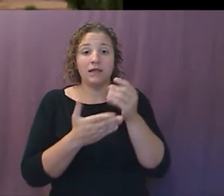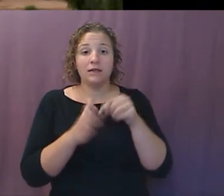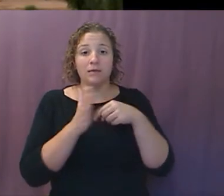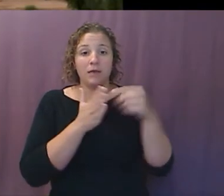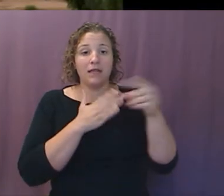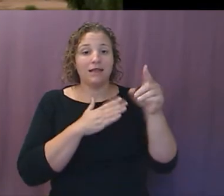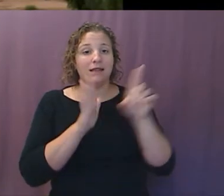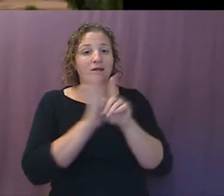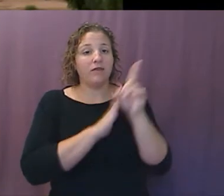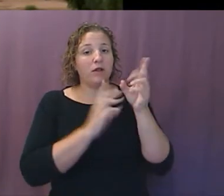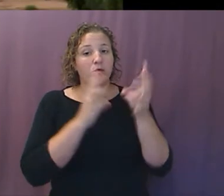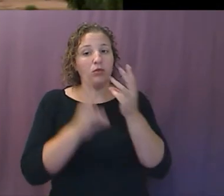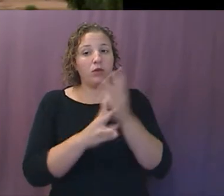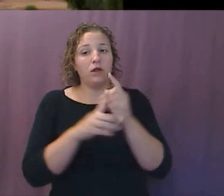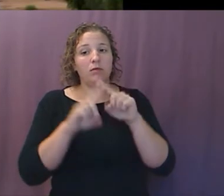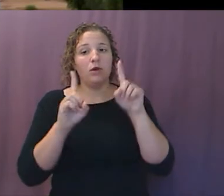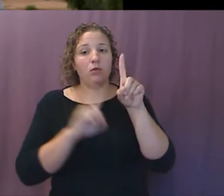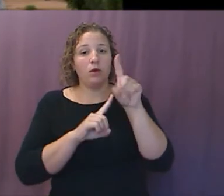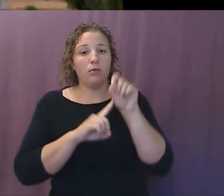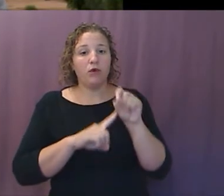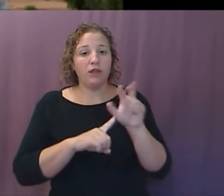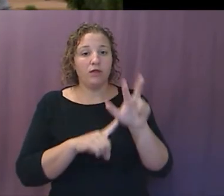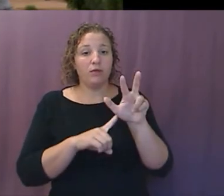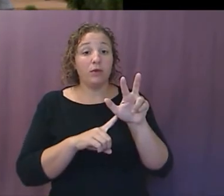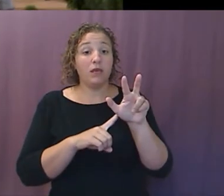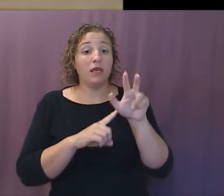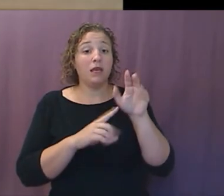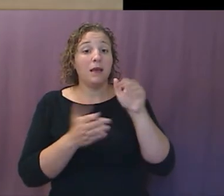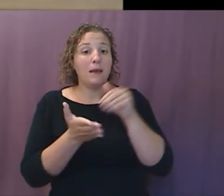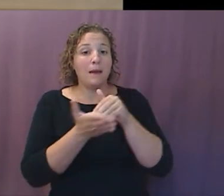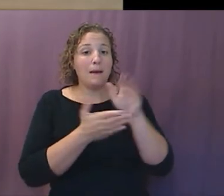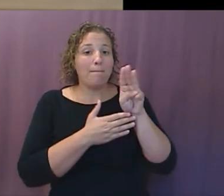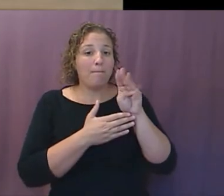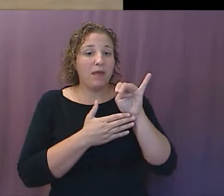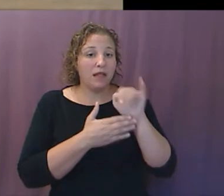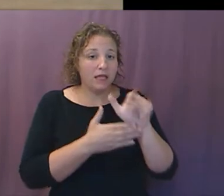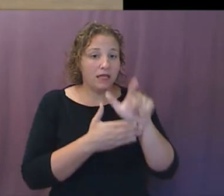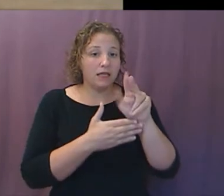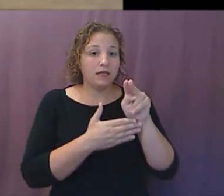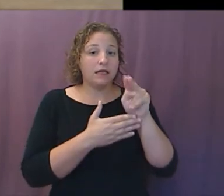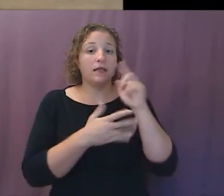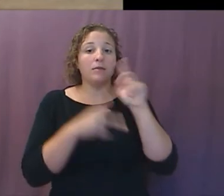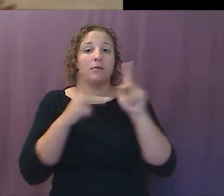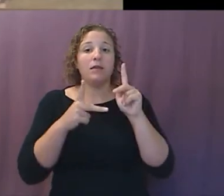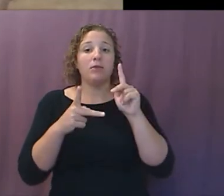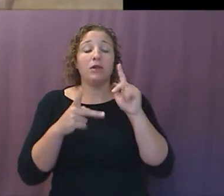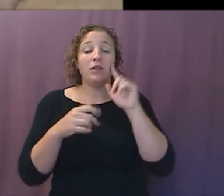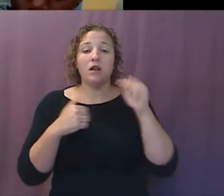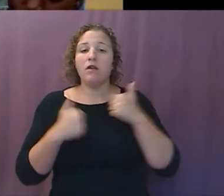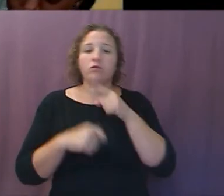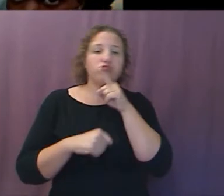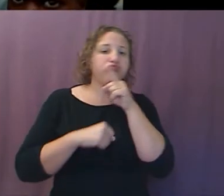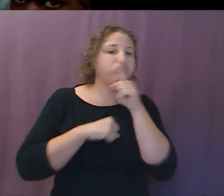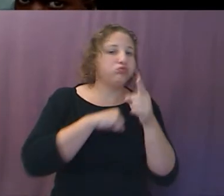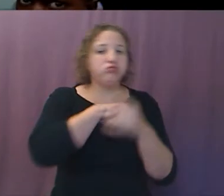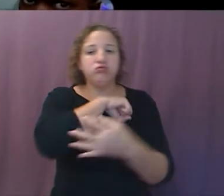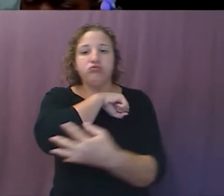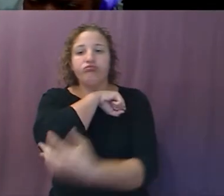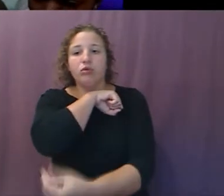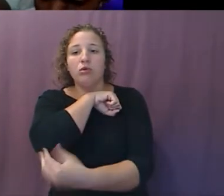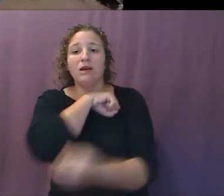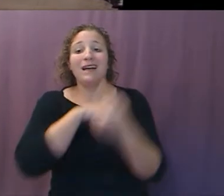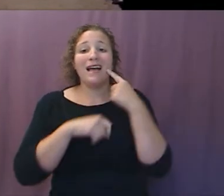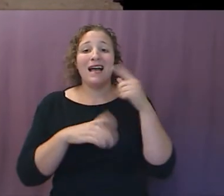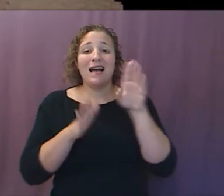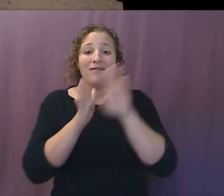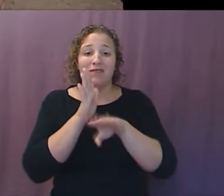.3 billion people live in extreme poverty starving on less than $1.25 a day. 10